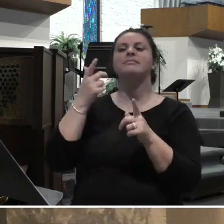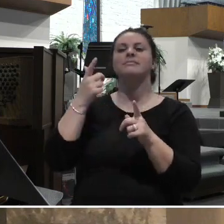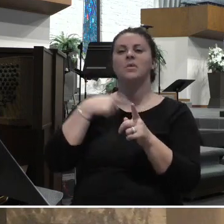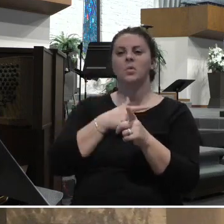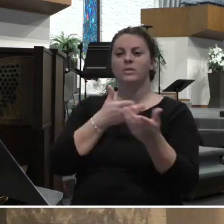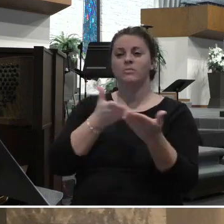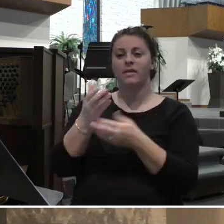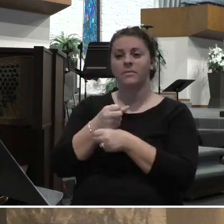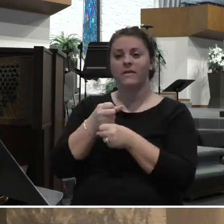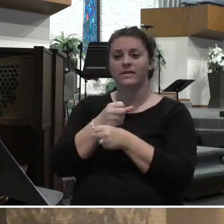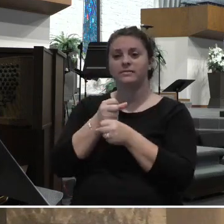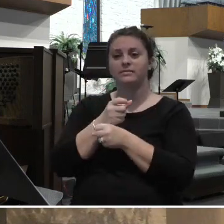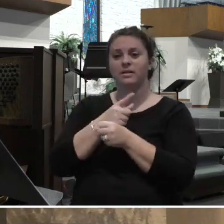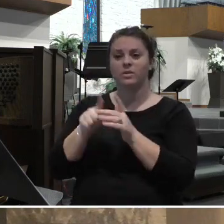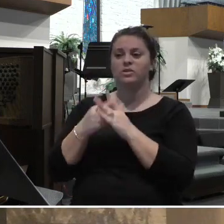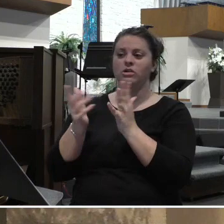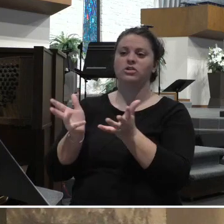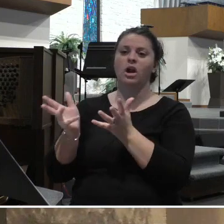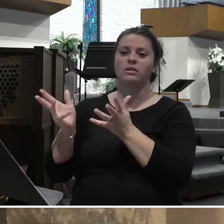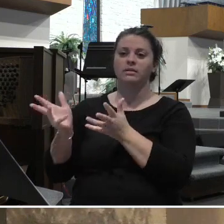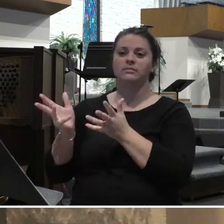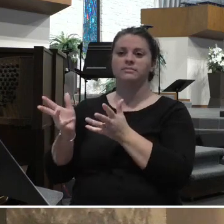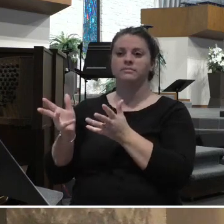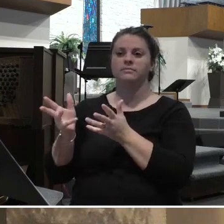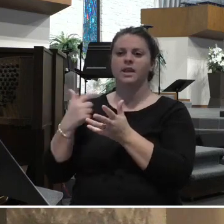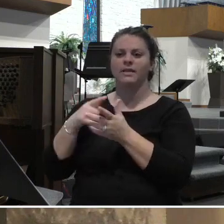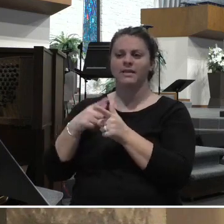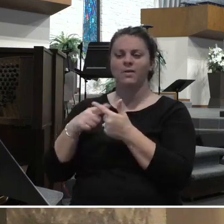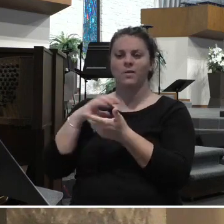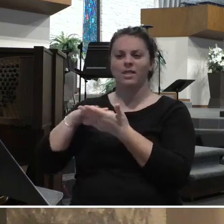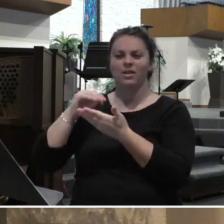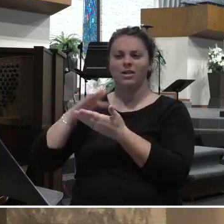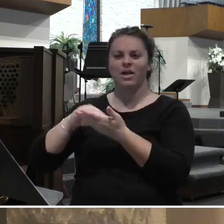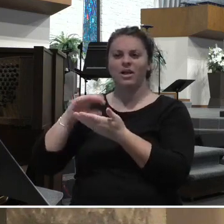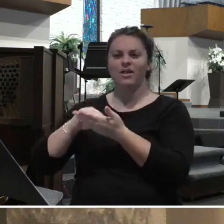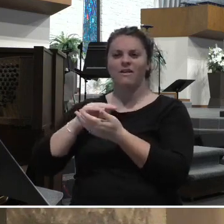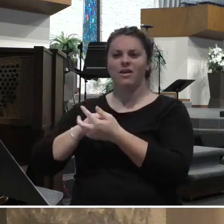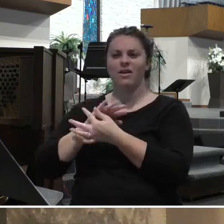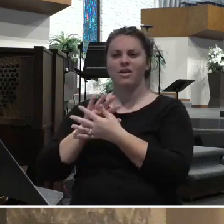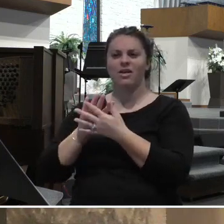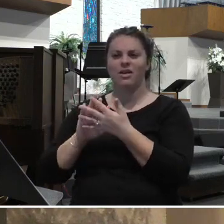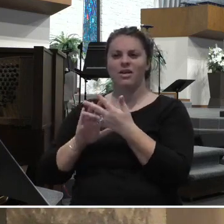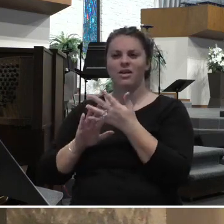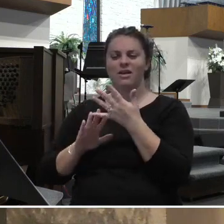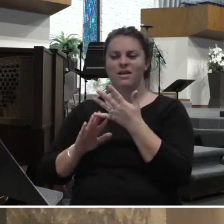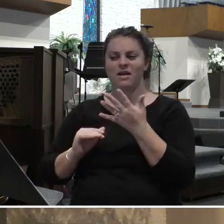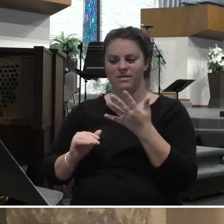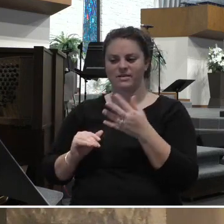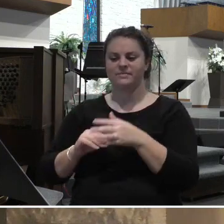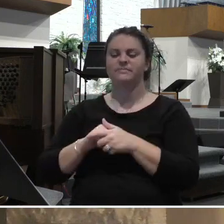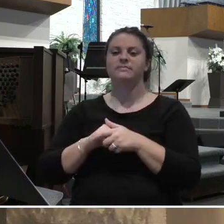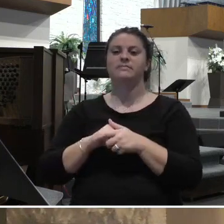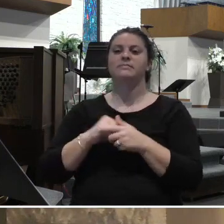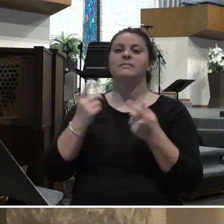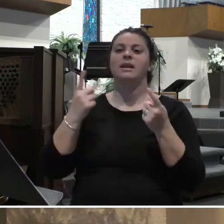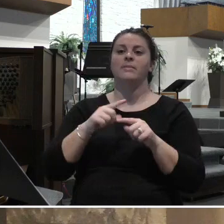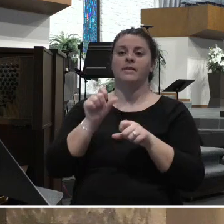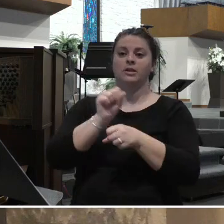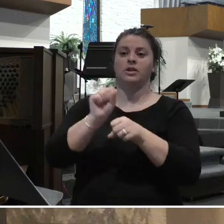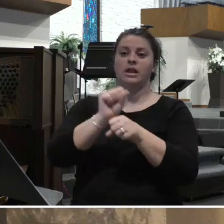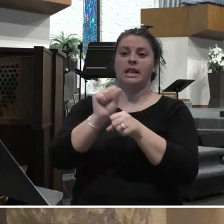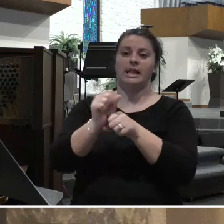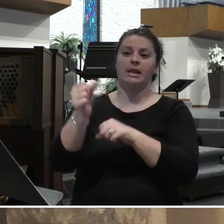the first truck, and the man would put his hand out the window, and he would say, quattro. Y'all, there's